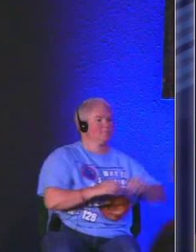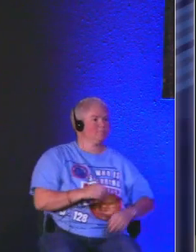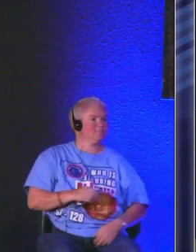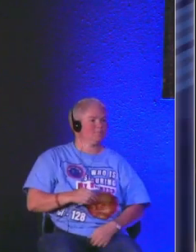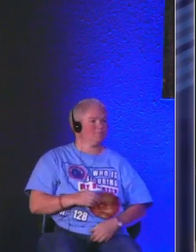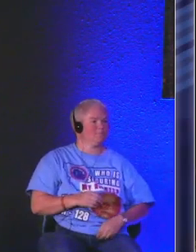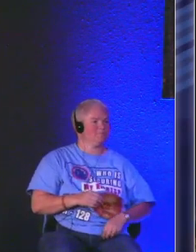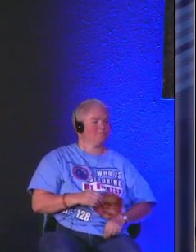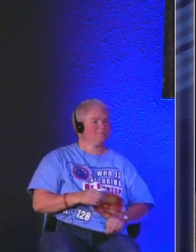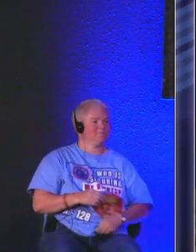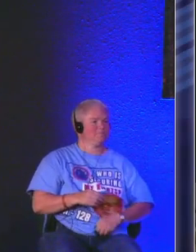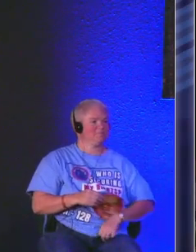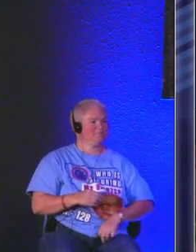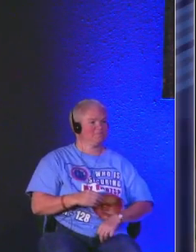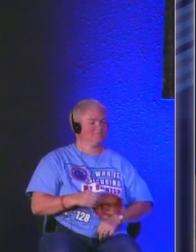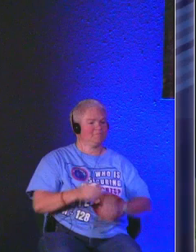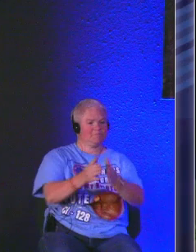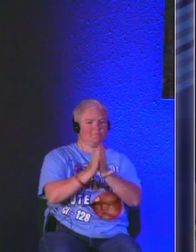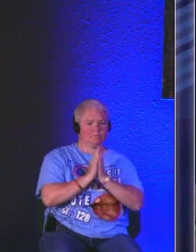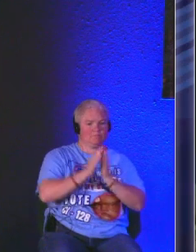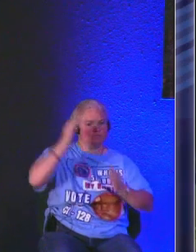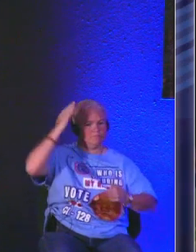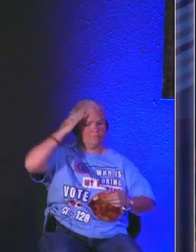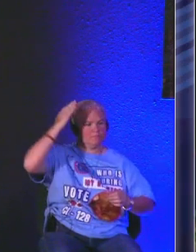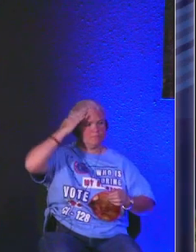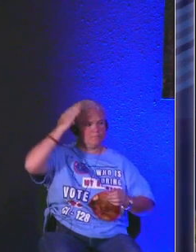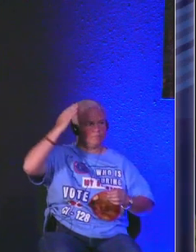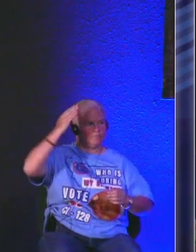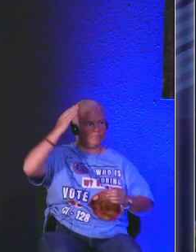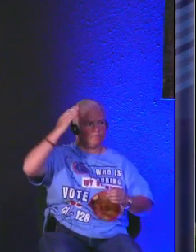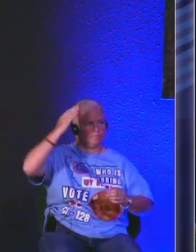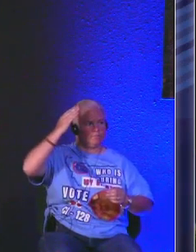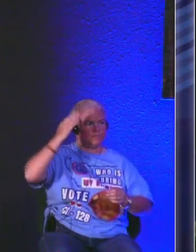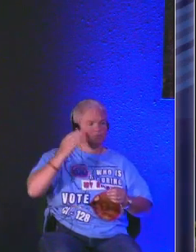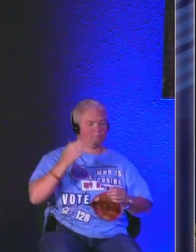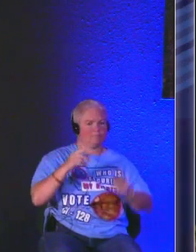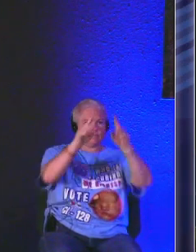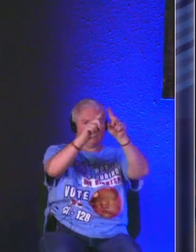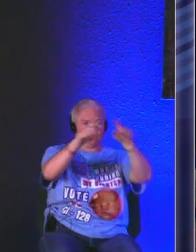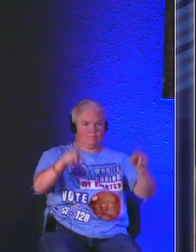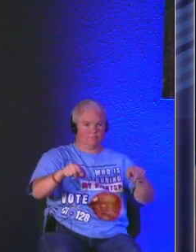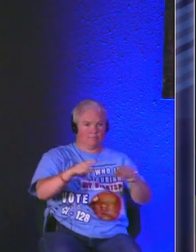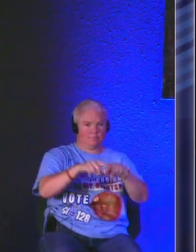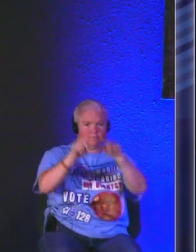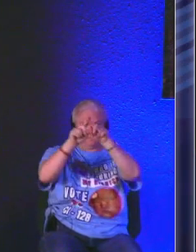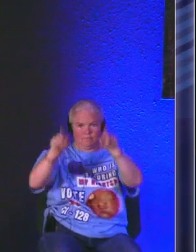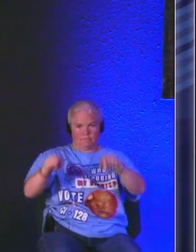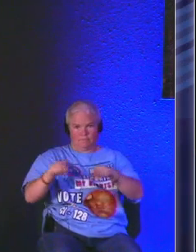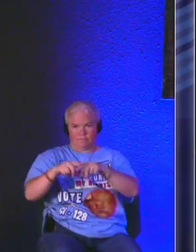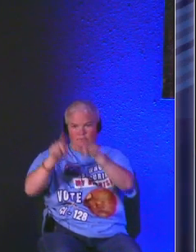probably know as you probably know there's also a box of cards here